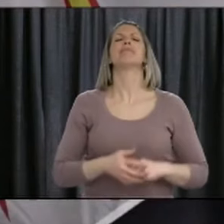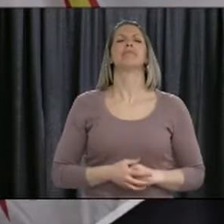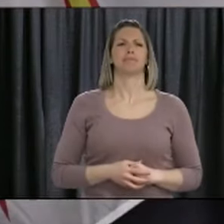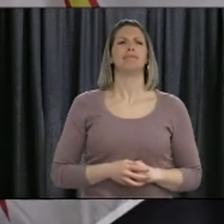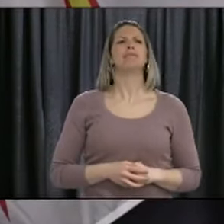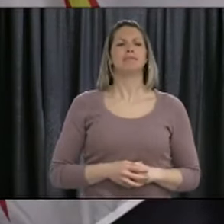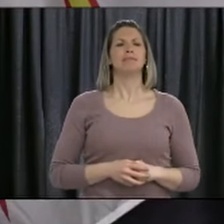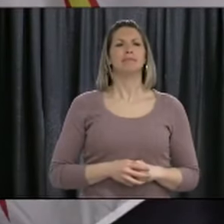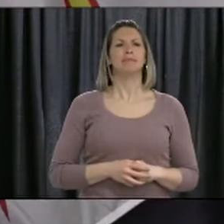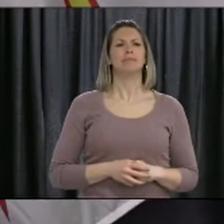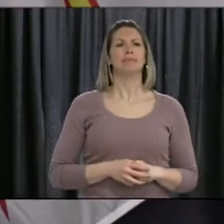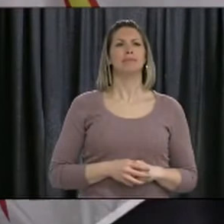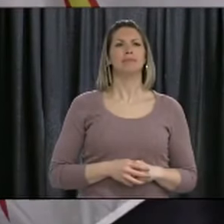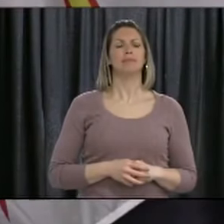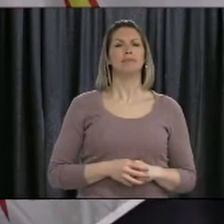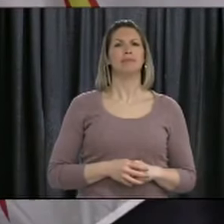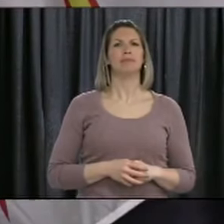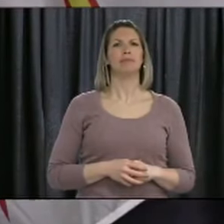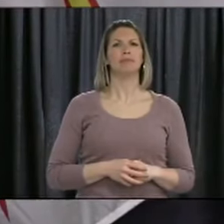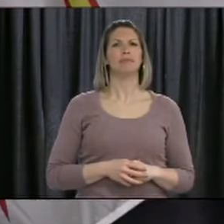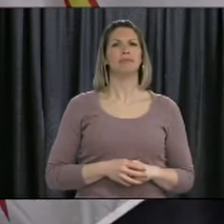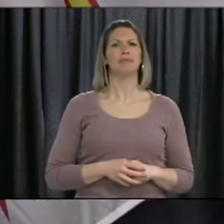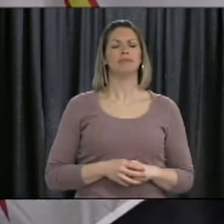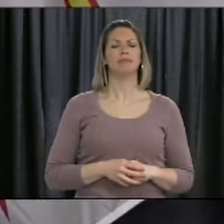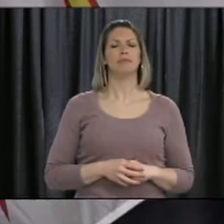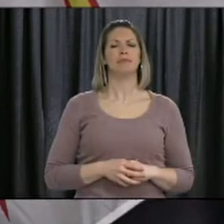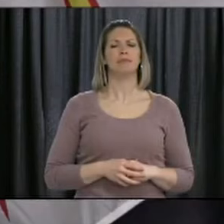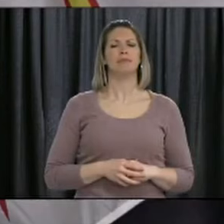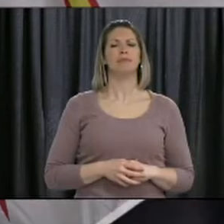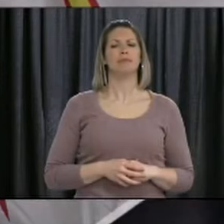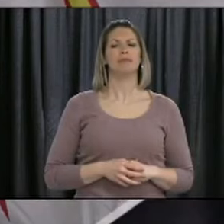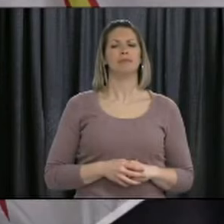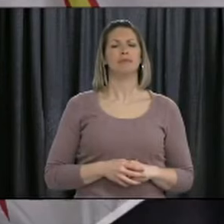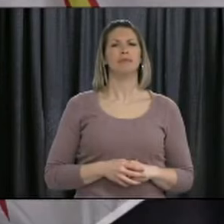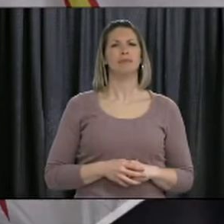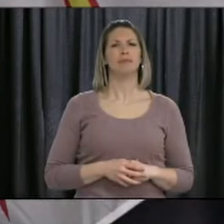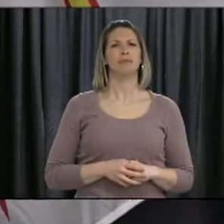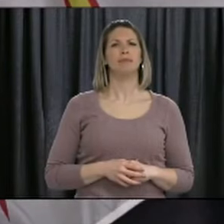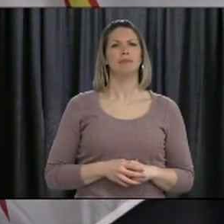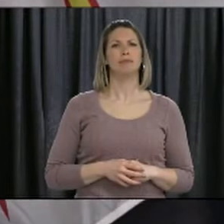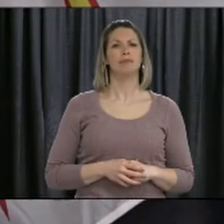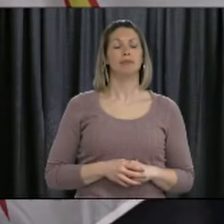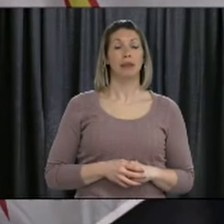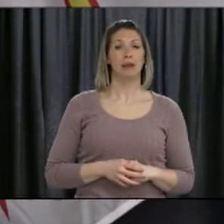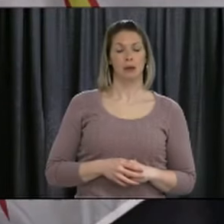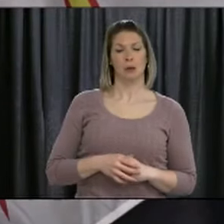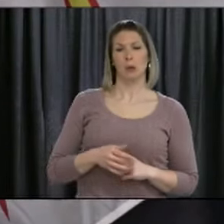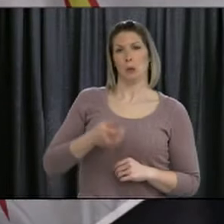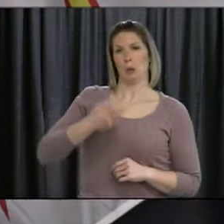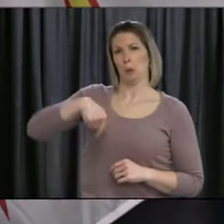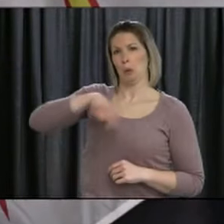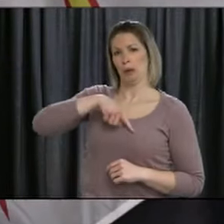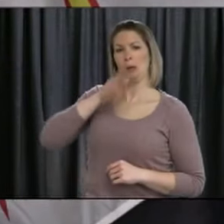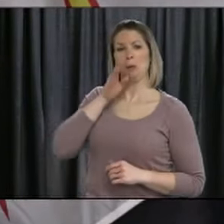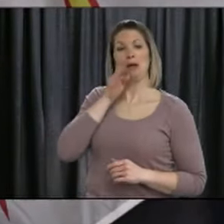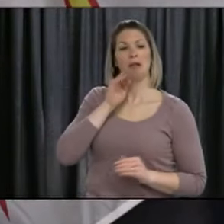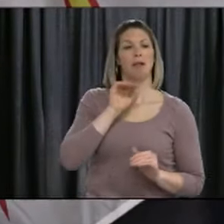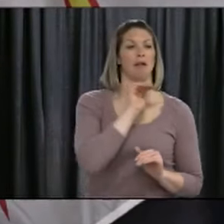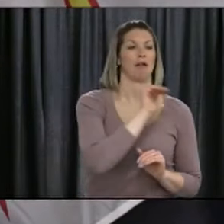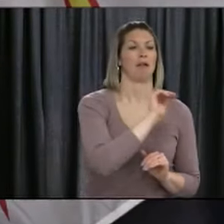So we'll certainly there'll have to be engagement between the education and early childhood development and their day